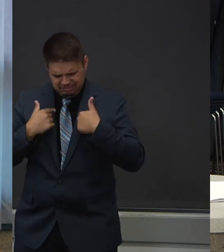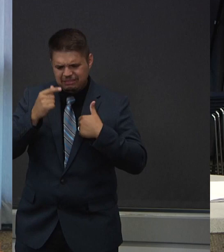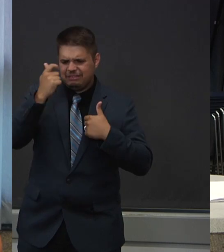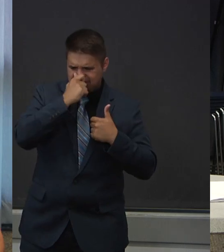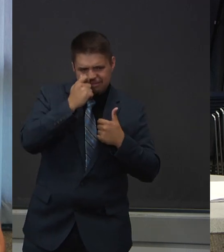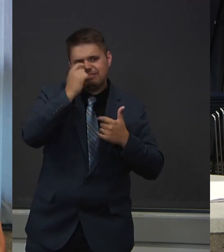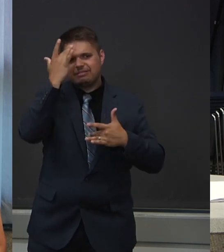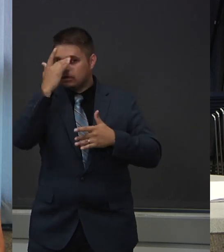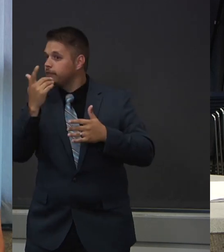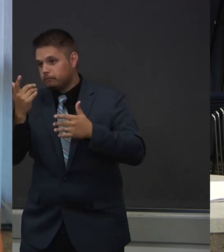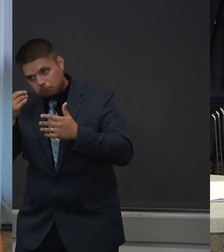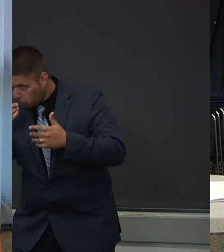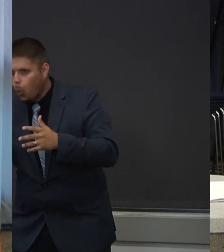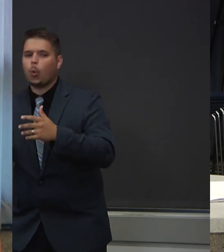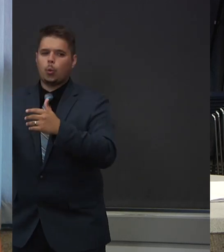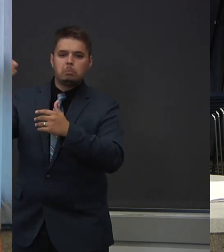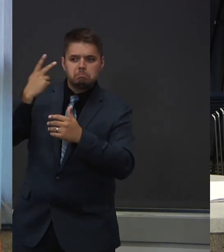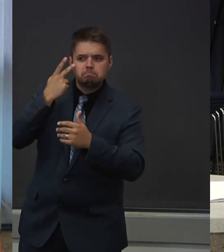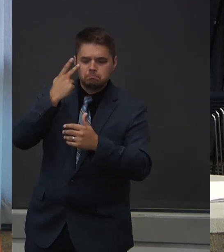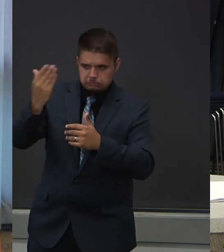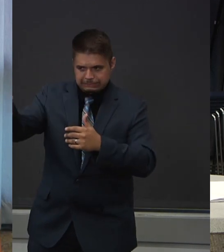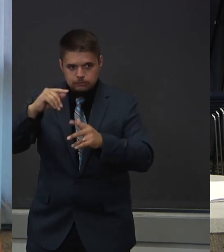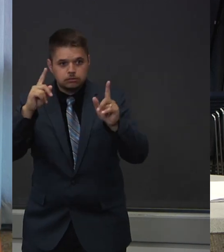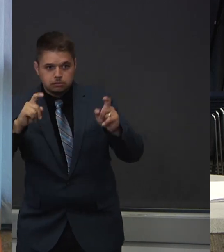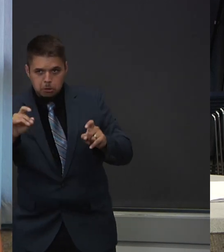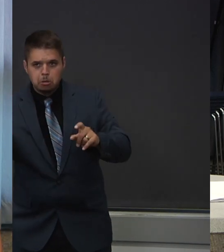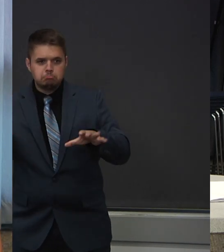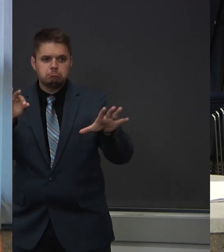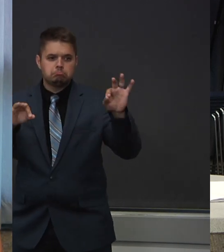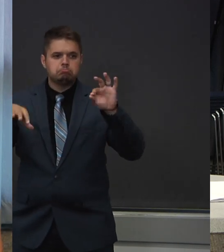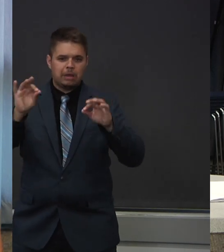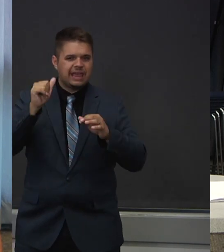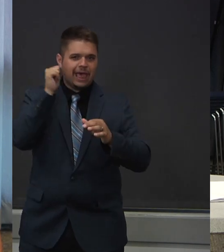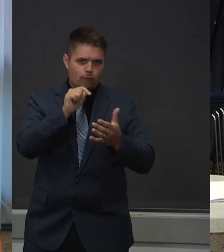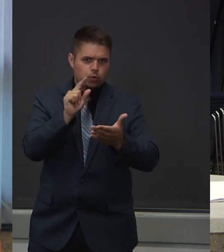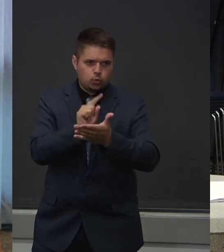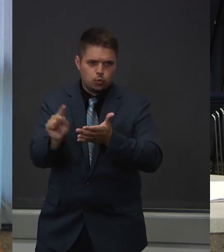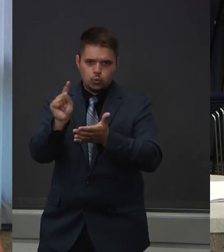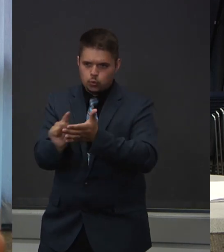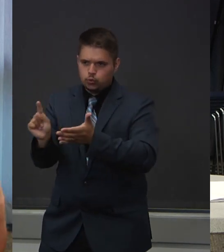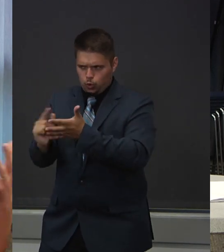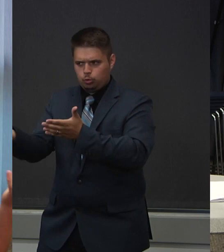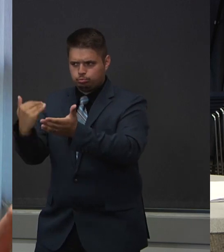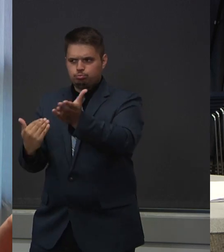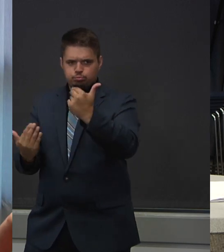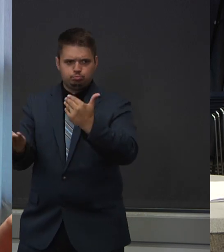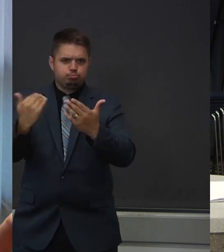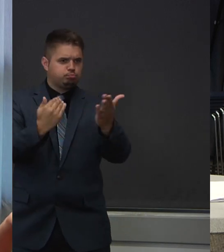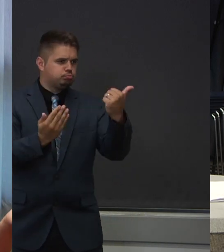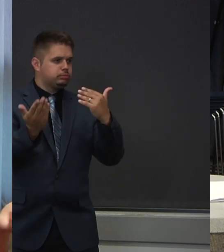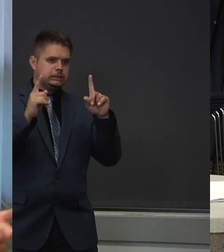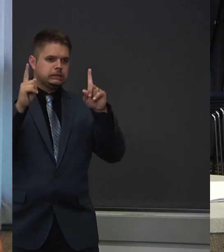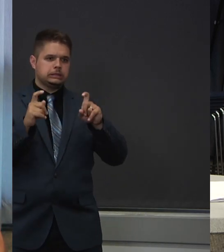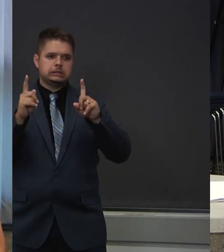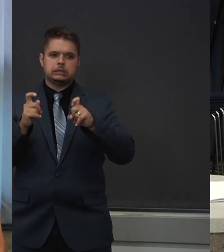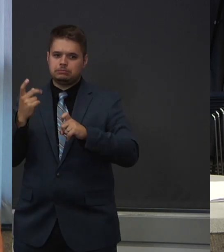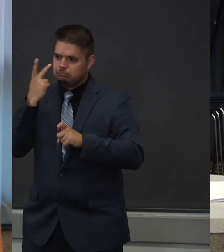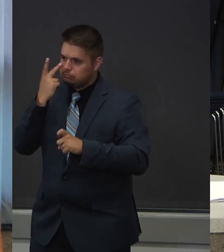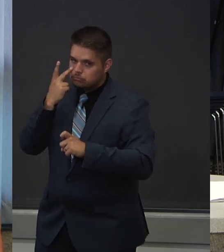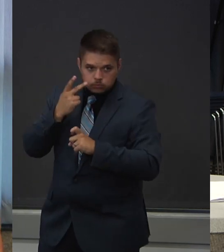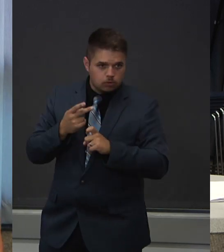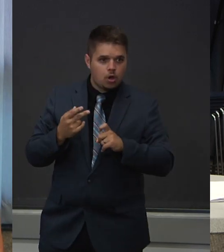COVID-19. We do that every week. And our goal is to expand that to 20 emergency rooms.